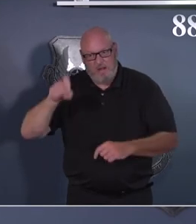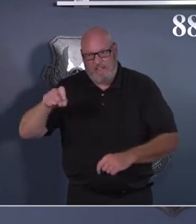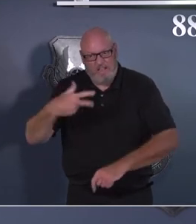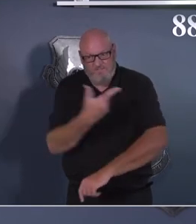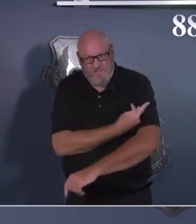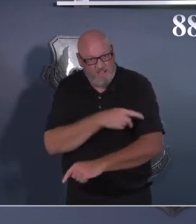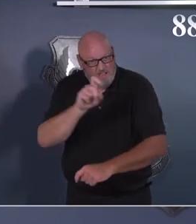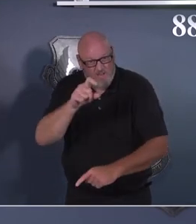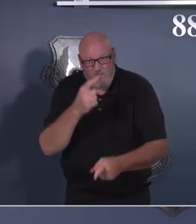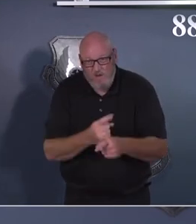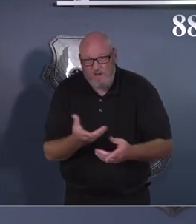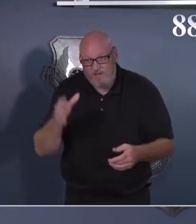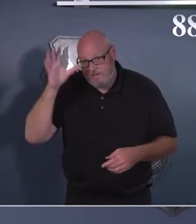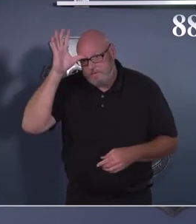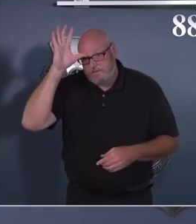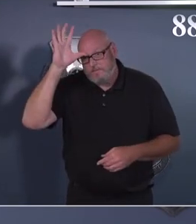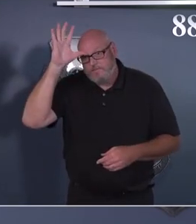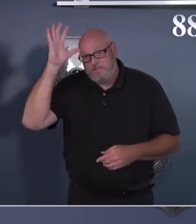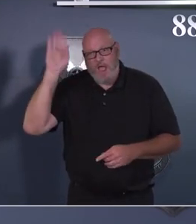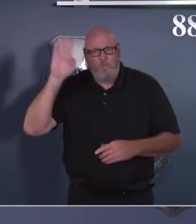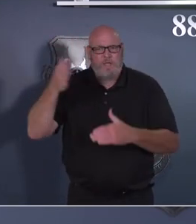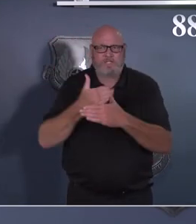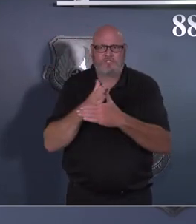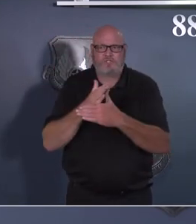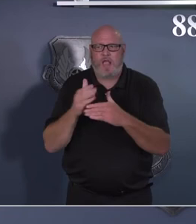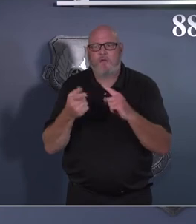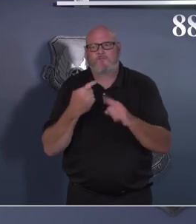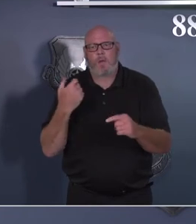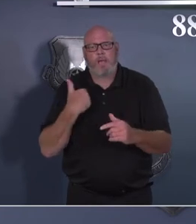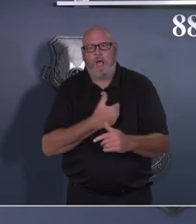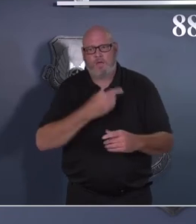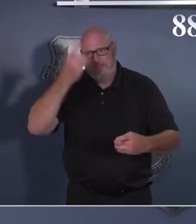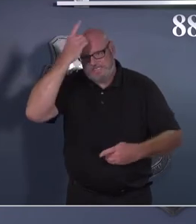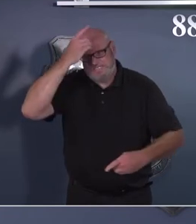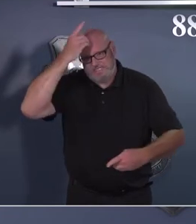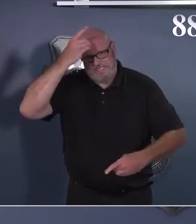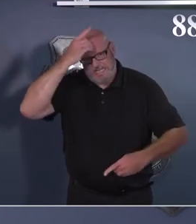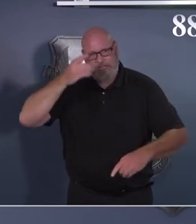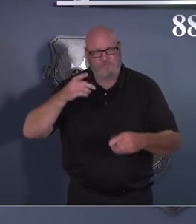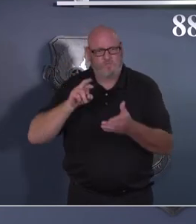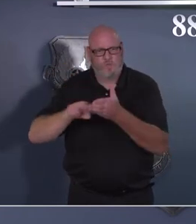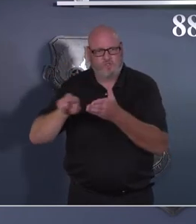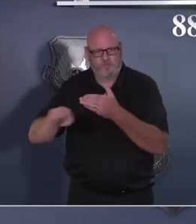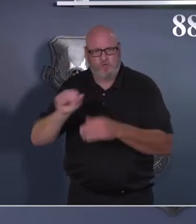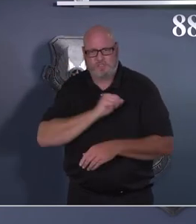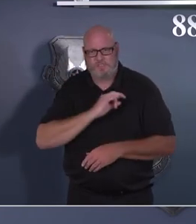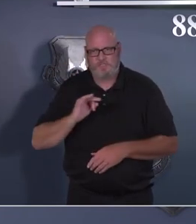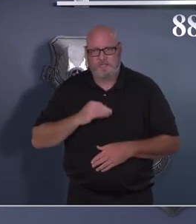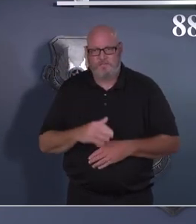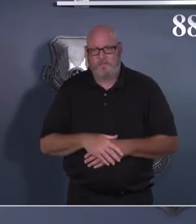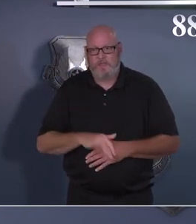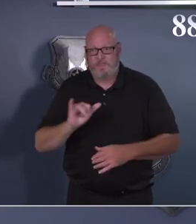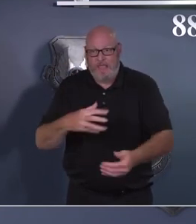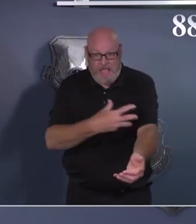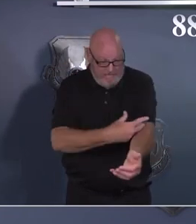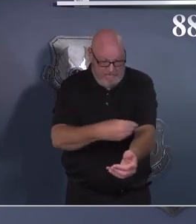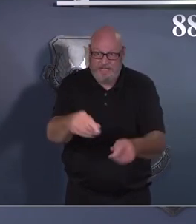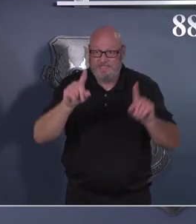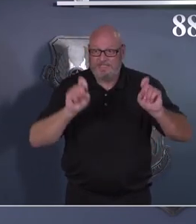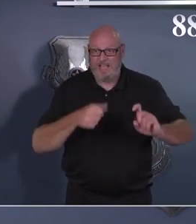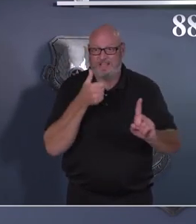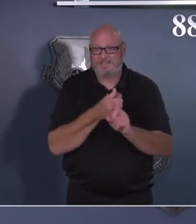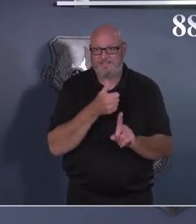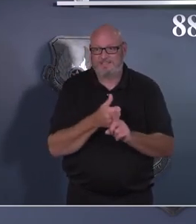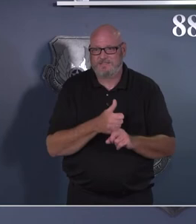disease staff. None of the commercially available antibody assays are FDA approved at this time to assess